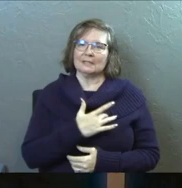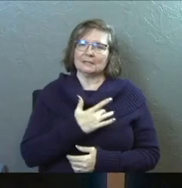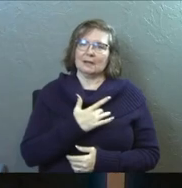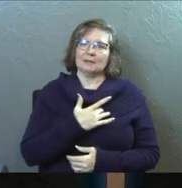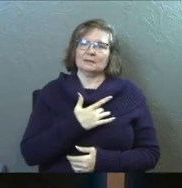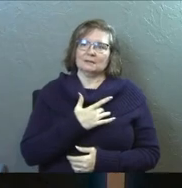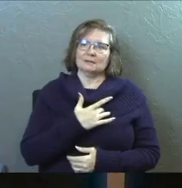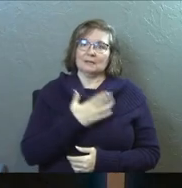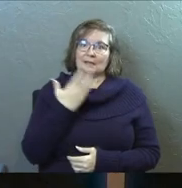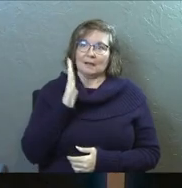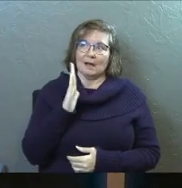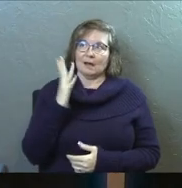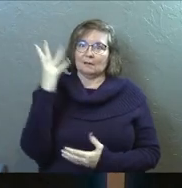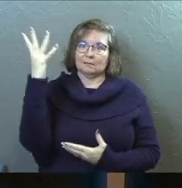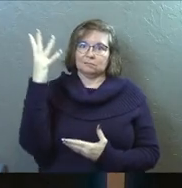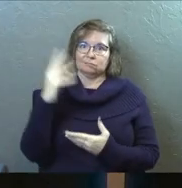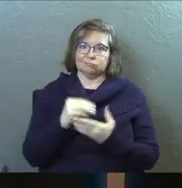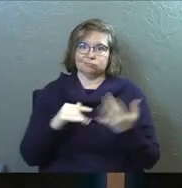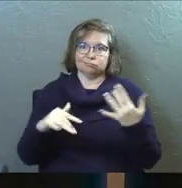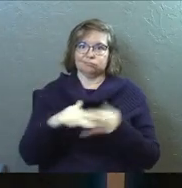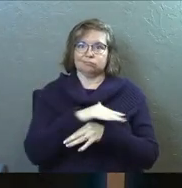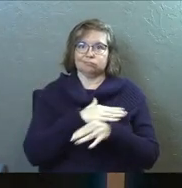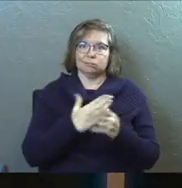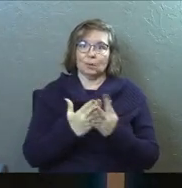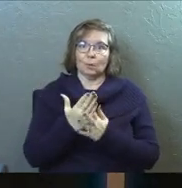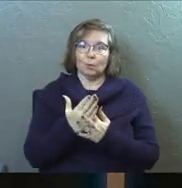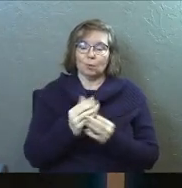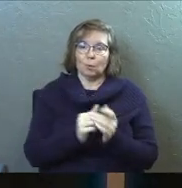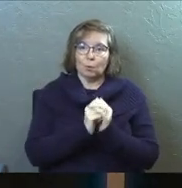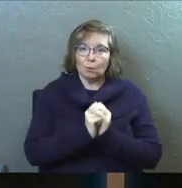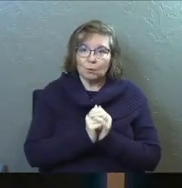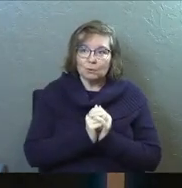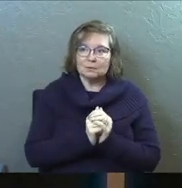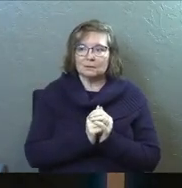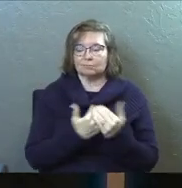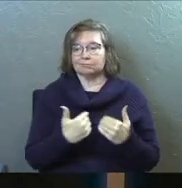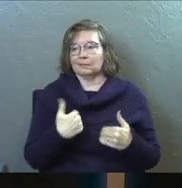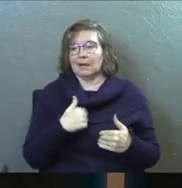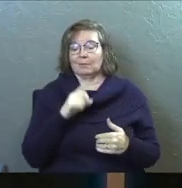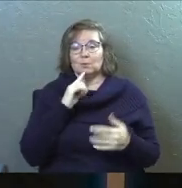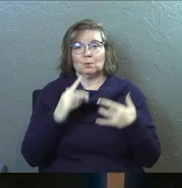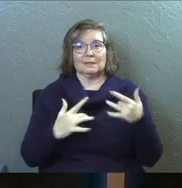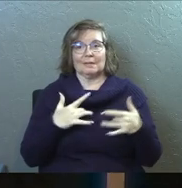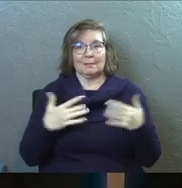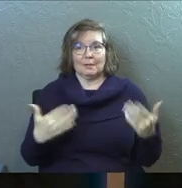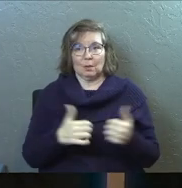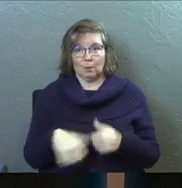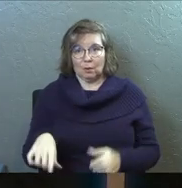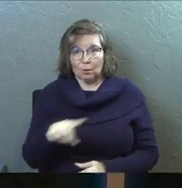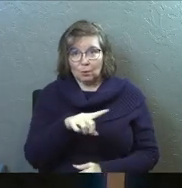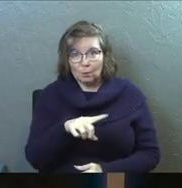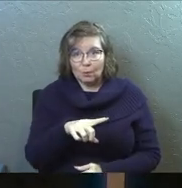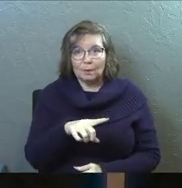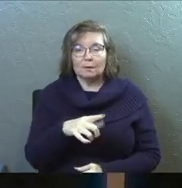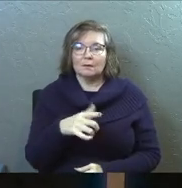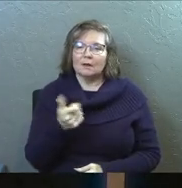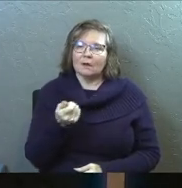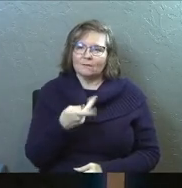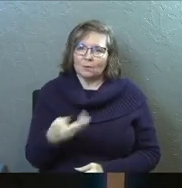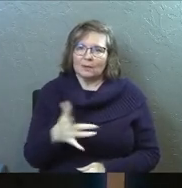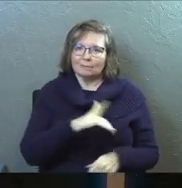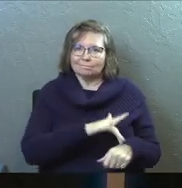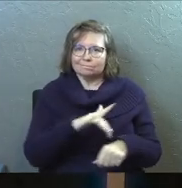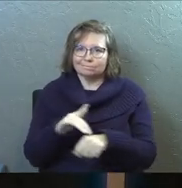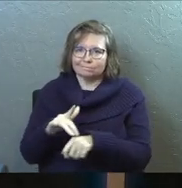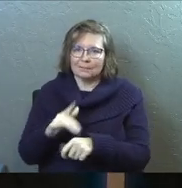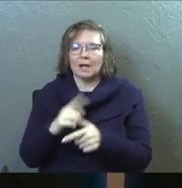sense of God's presence here through worship. And man, I'm just super excited to be here with y'all. A couple things